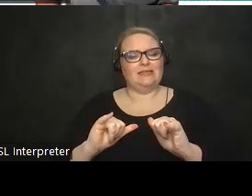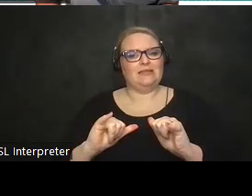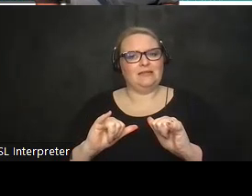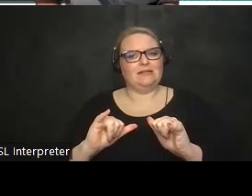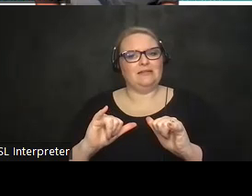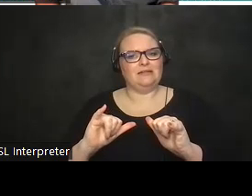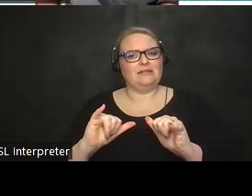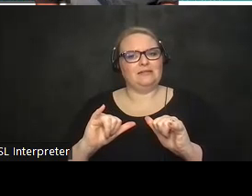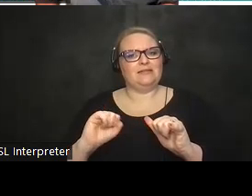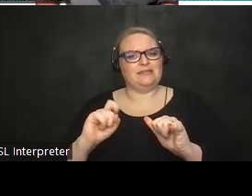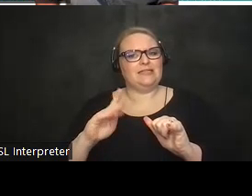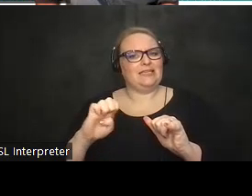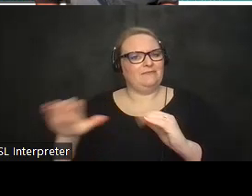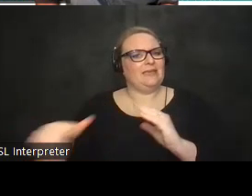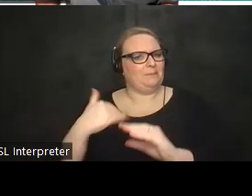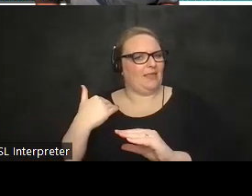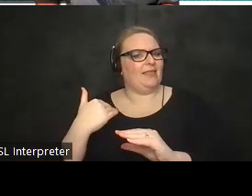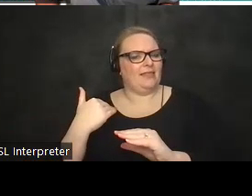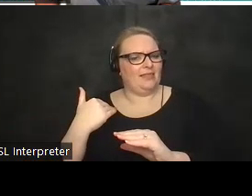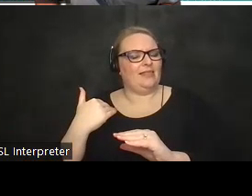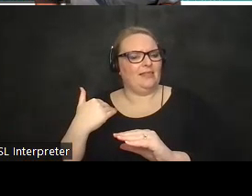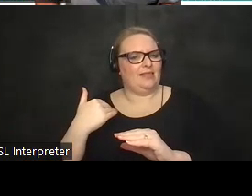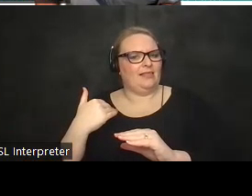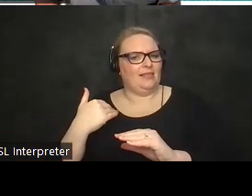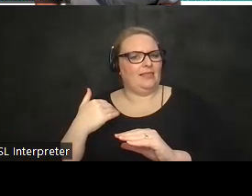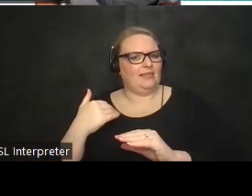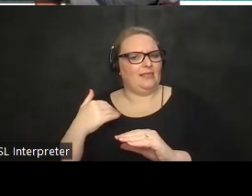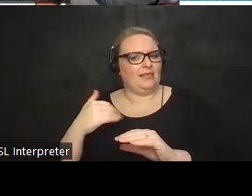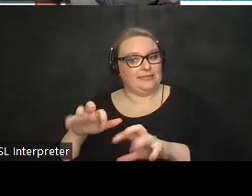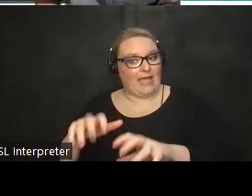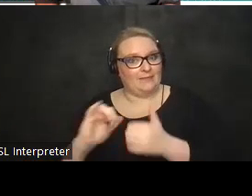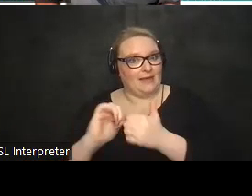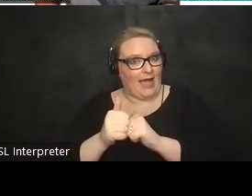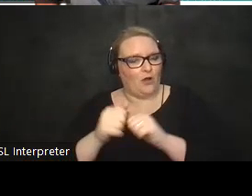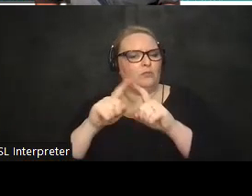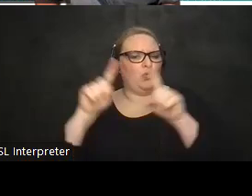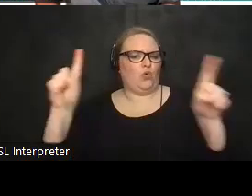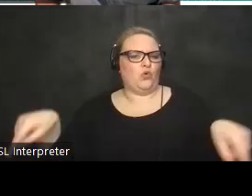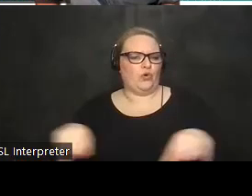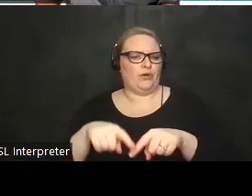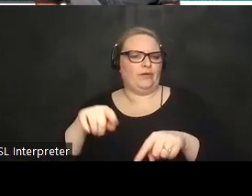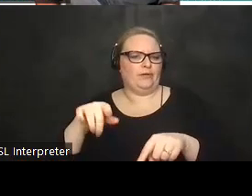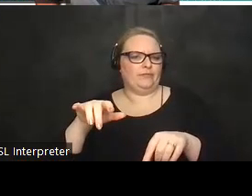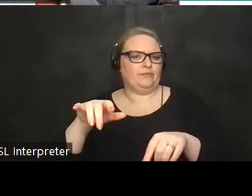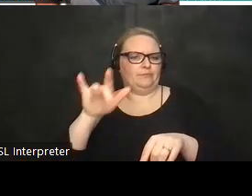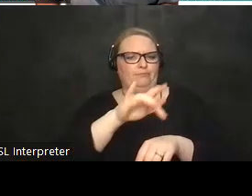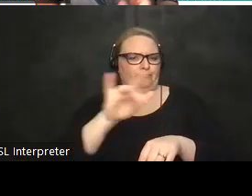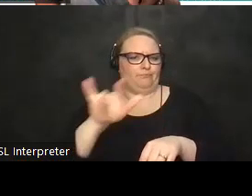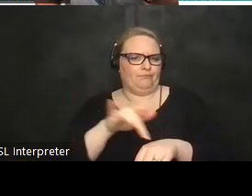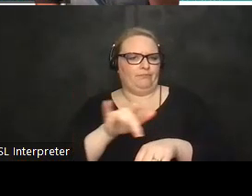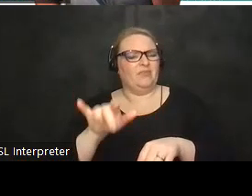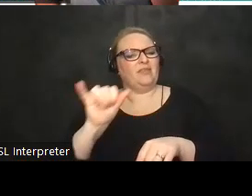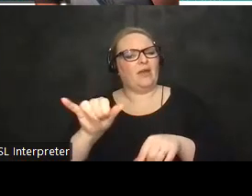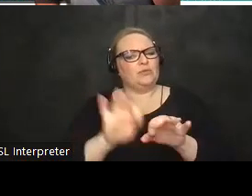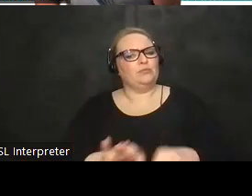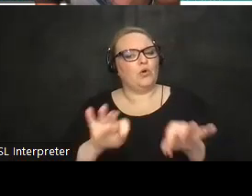from steve and he generates them using using the board uh so that became a really important thing another